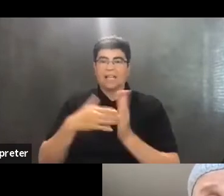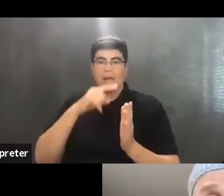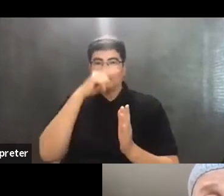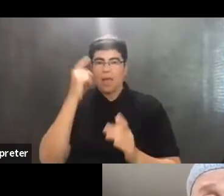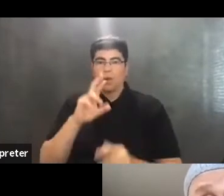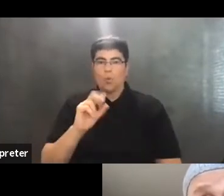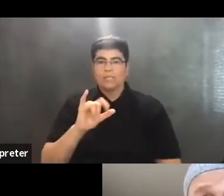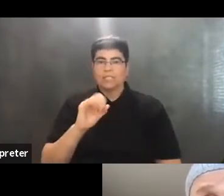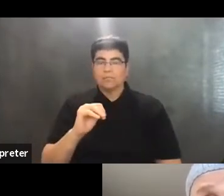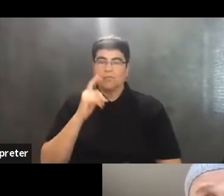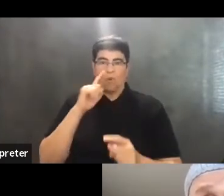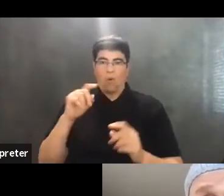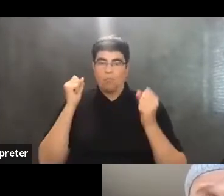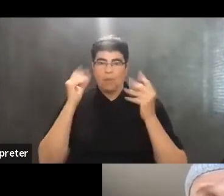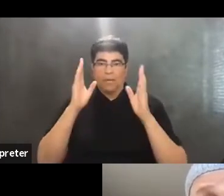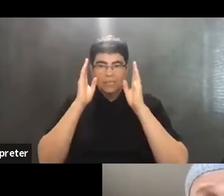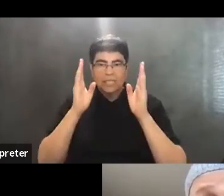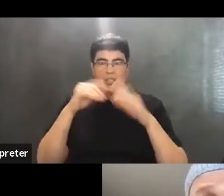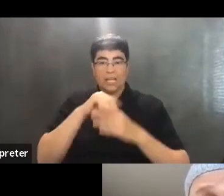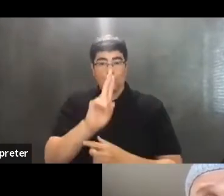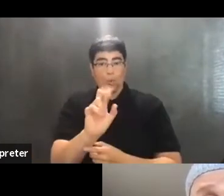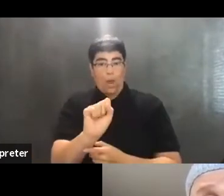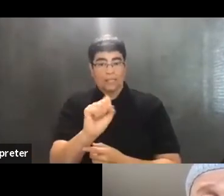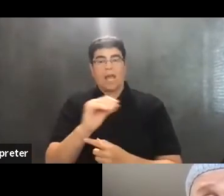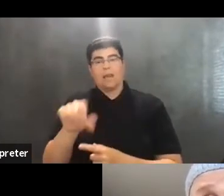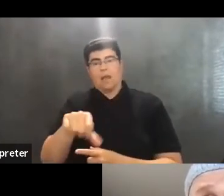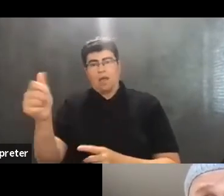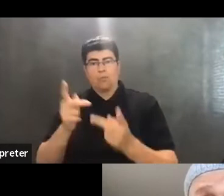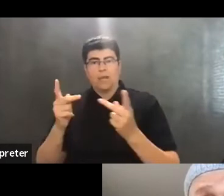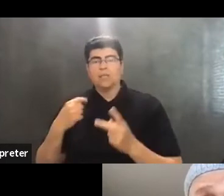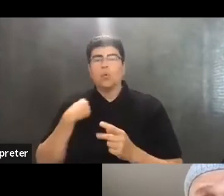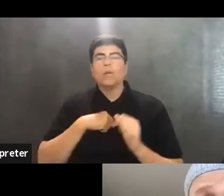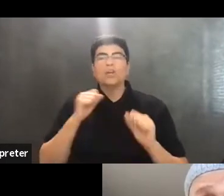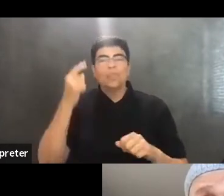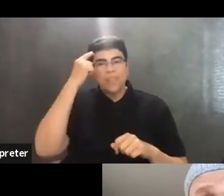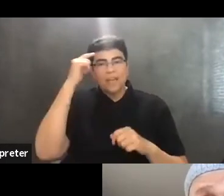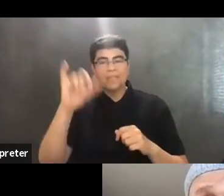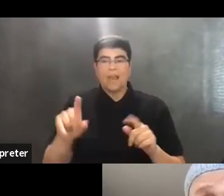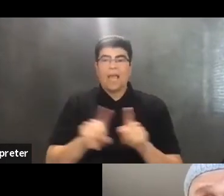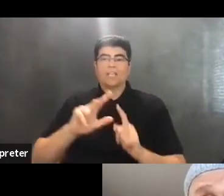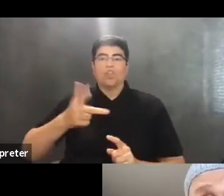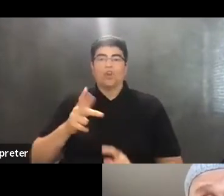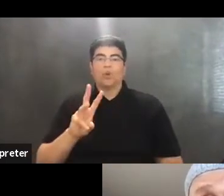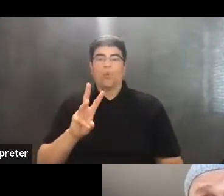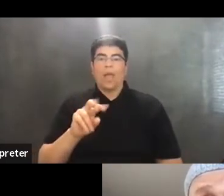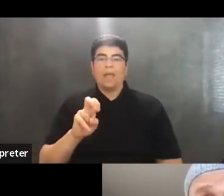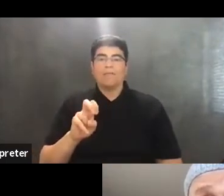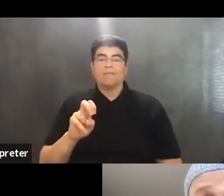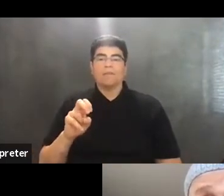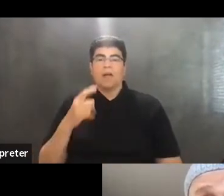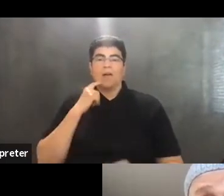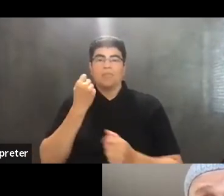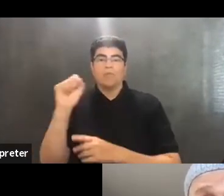popular attention, both in the US and elsewhere. We could think of this as a kind of third wave of the movement for Black Lives,